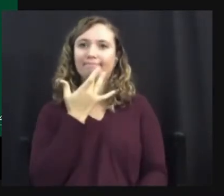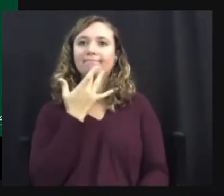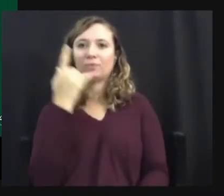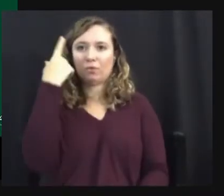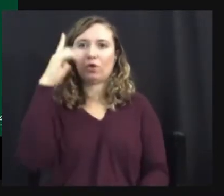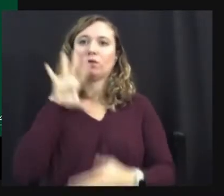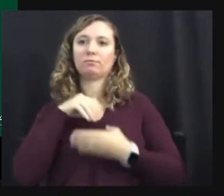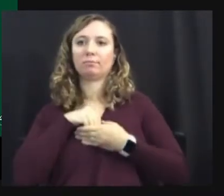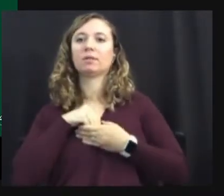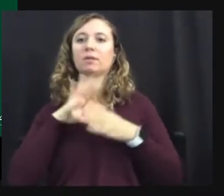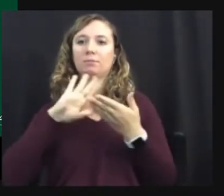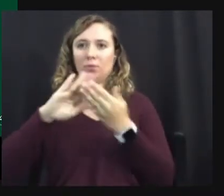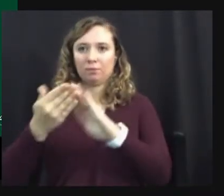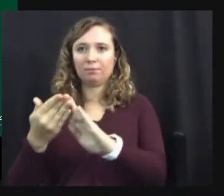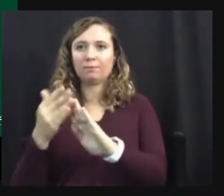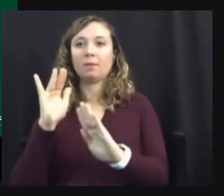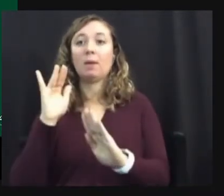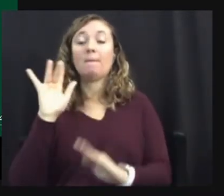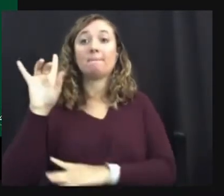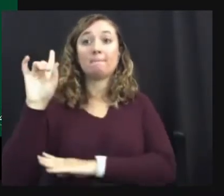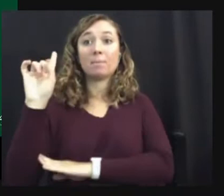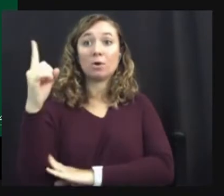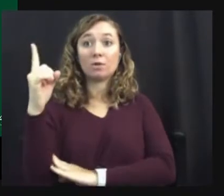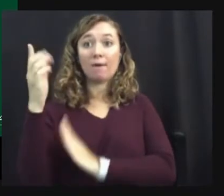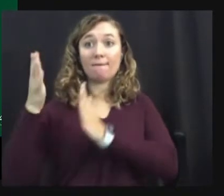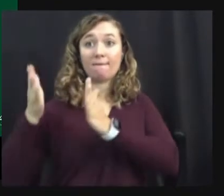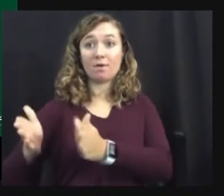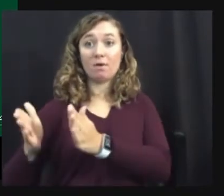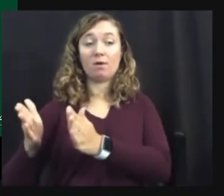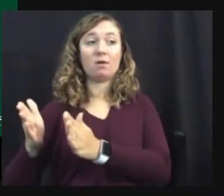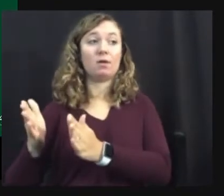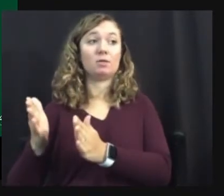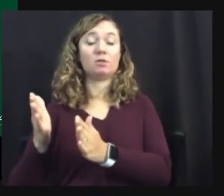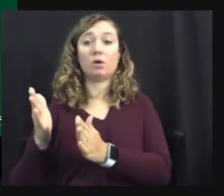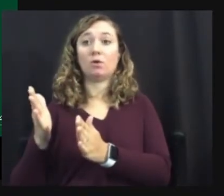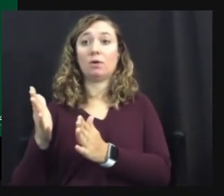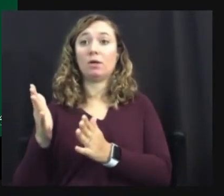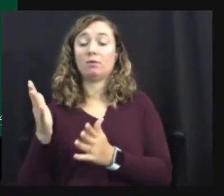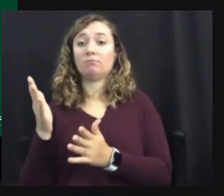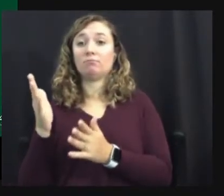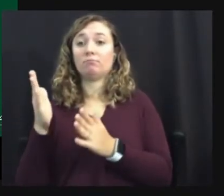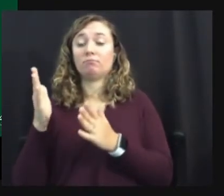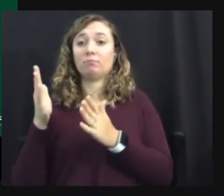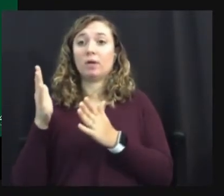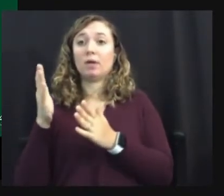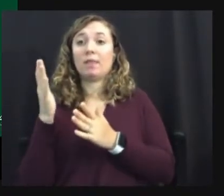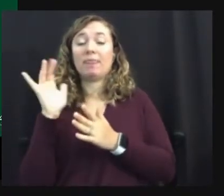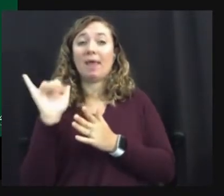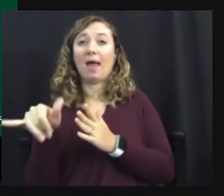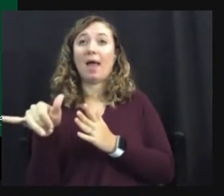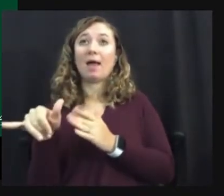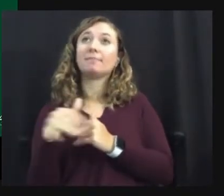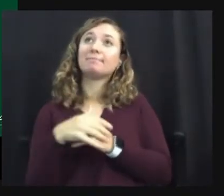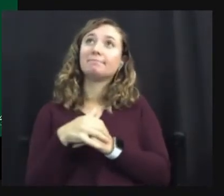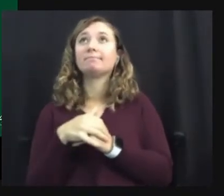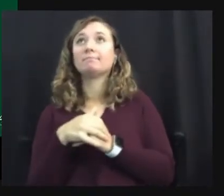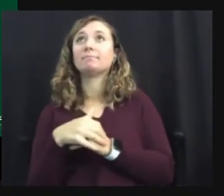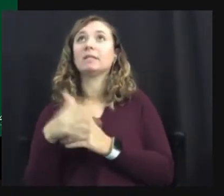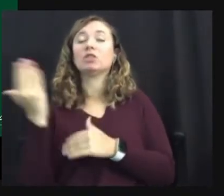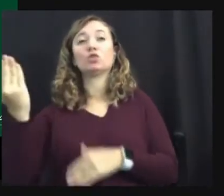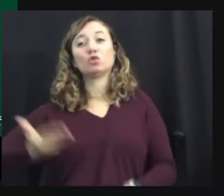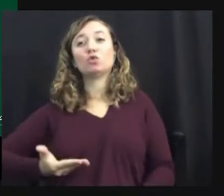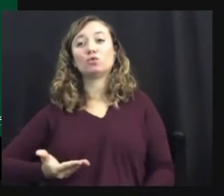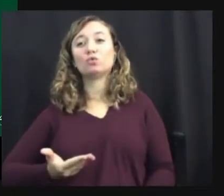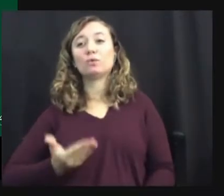Person first language, person with autism, so you're listing the person first, was originally introduced for the